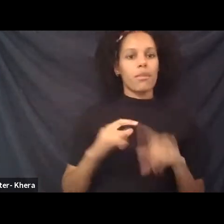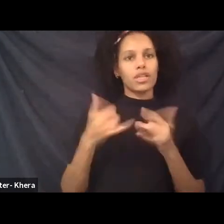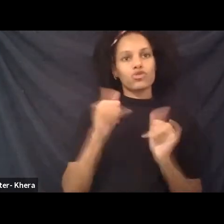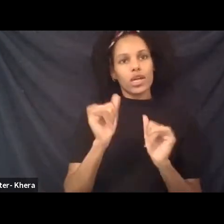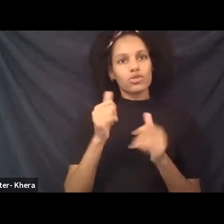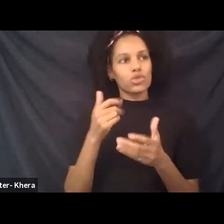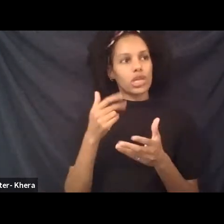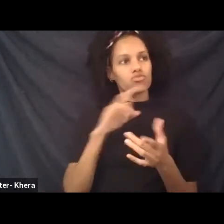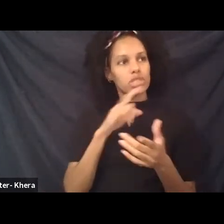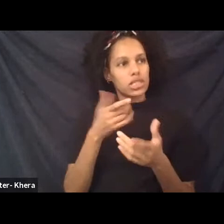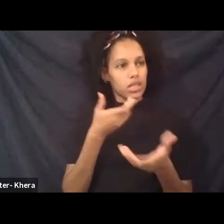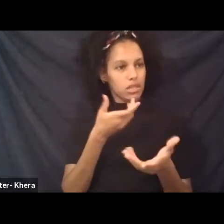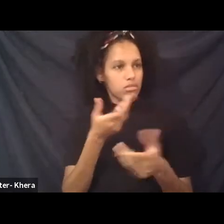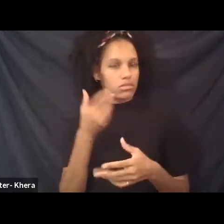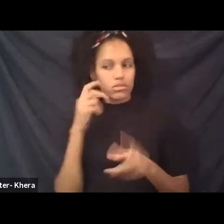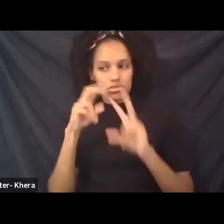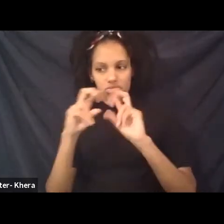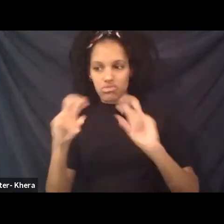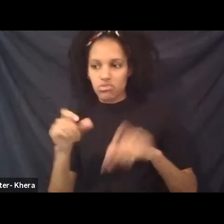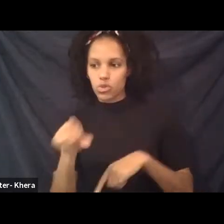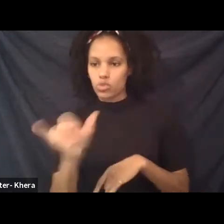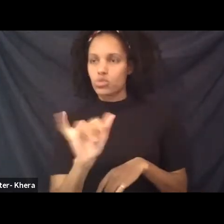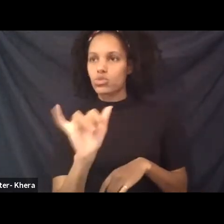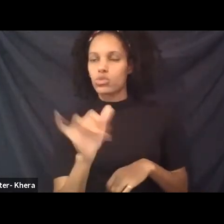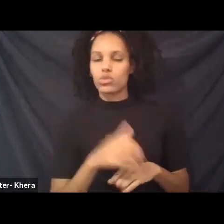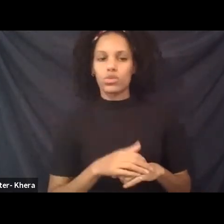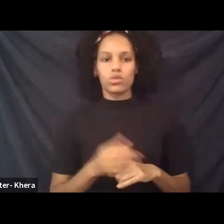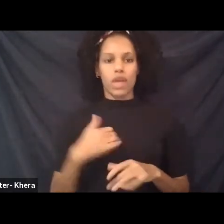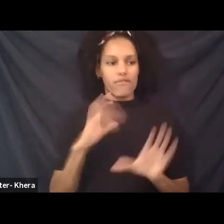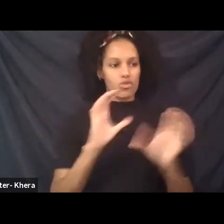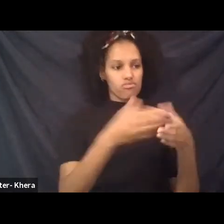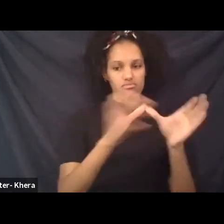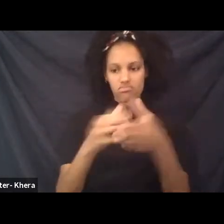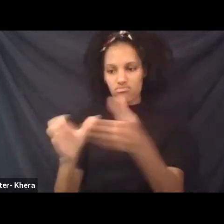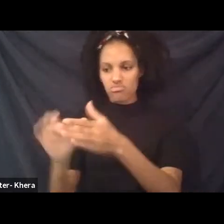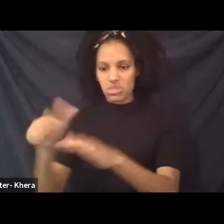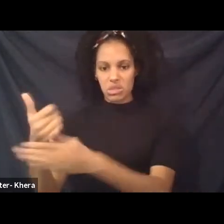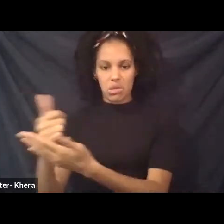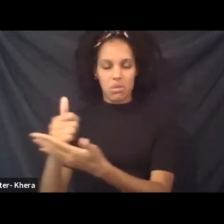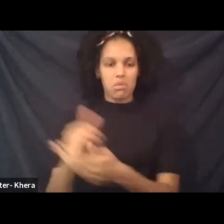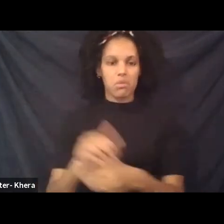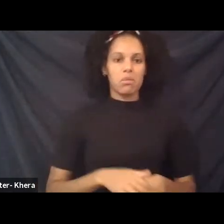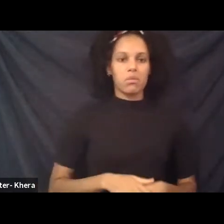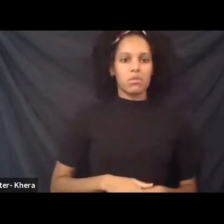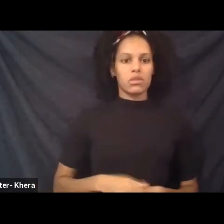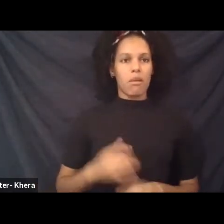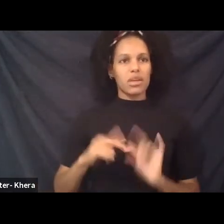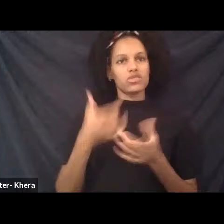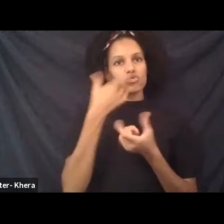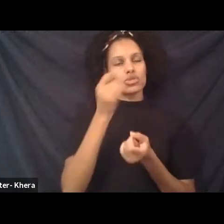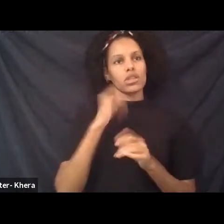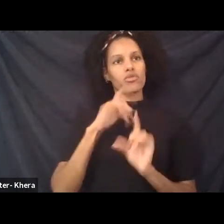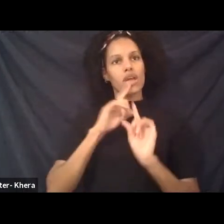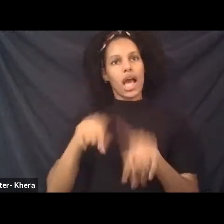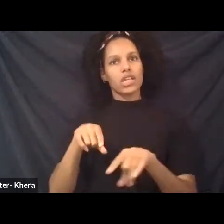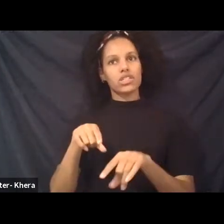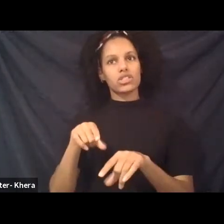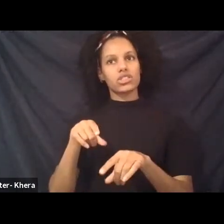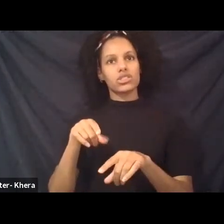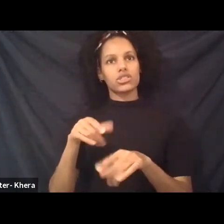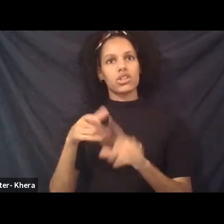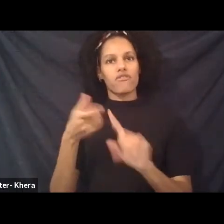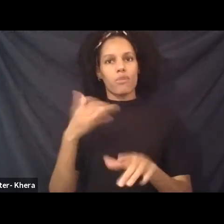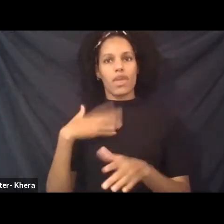uh, put you in categories and everything. And I told them, I said, you know, it's really interesting, this, uh, reaction to the question of where are you